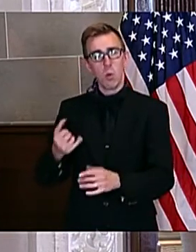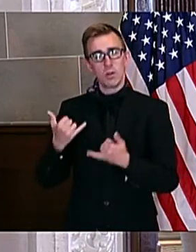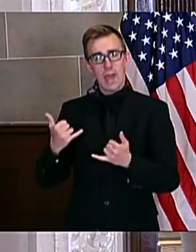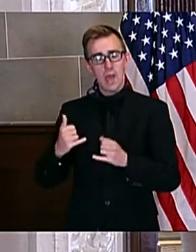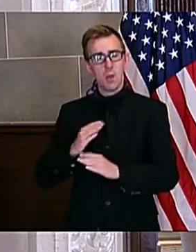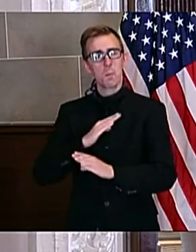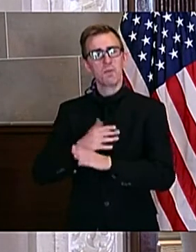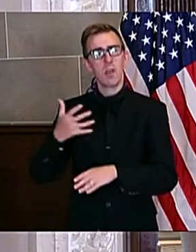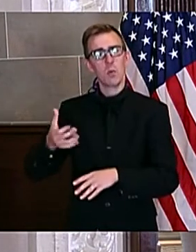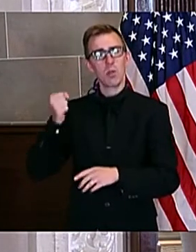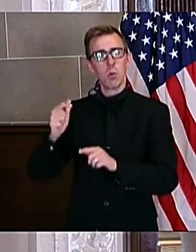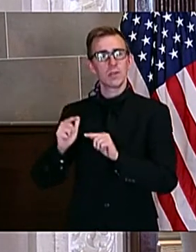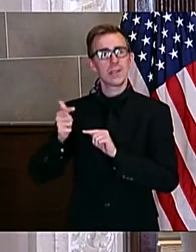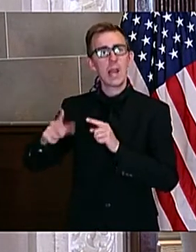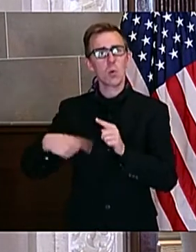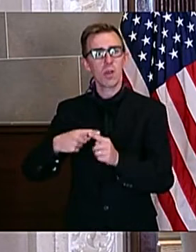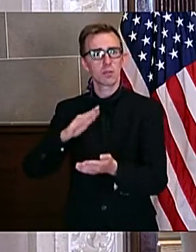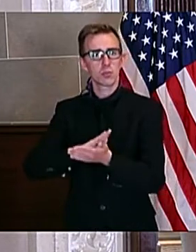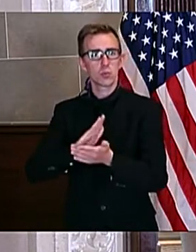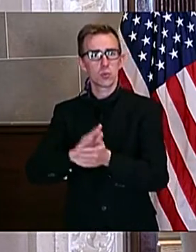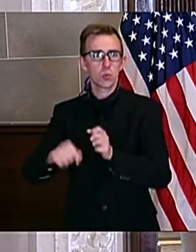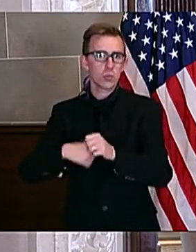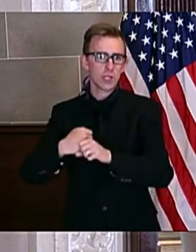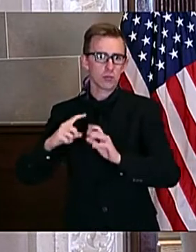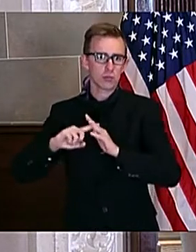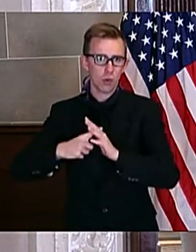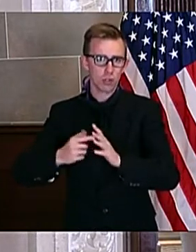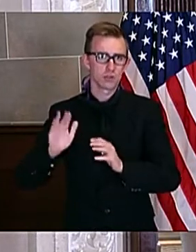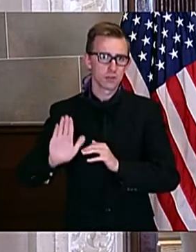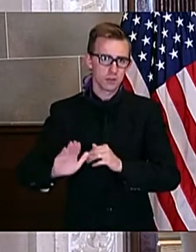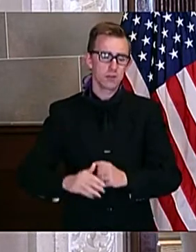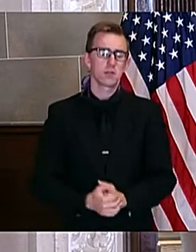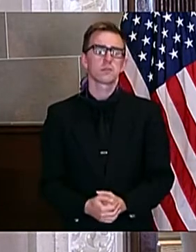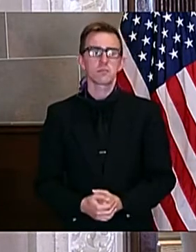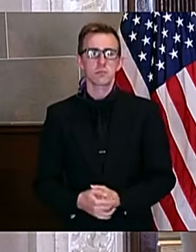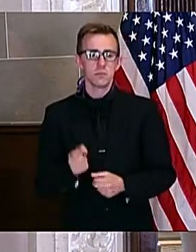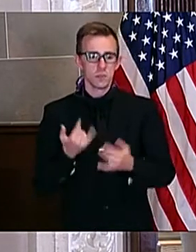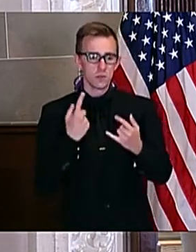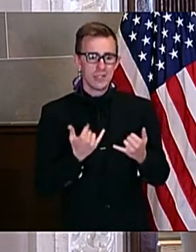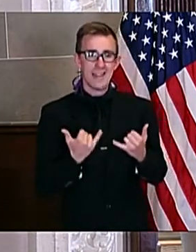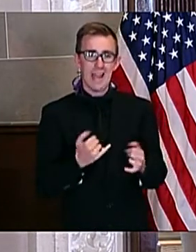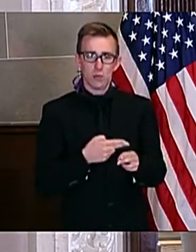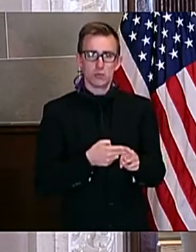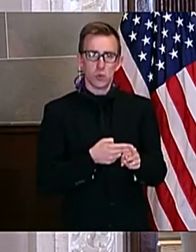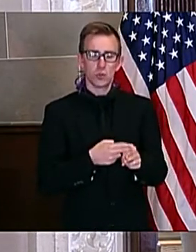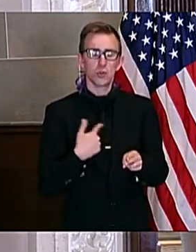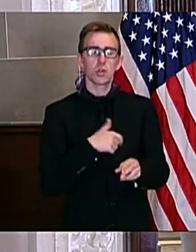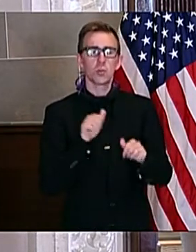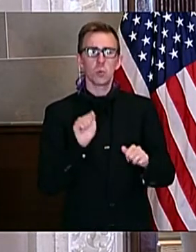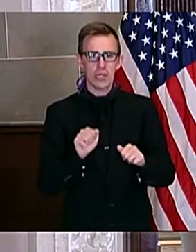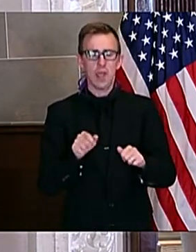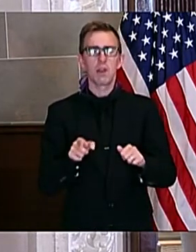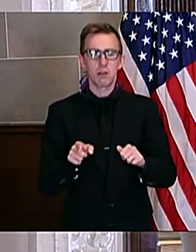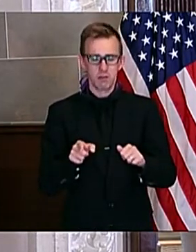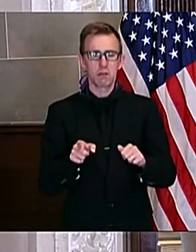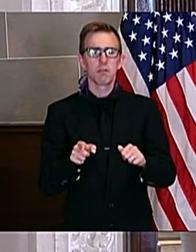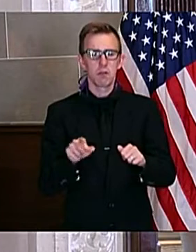withholds once school begins. In the short term, we will be able to subsidize